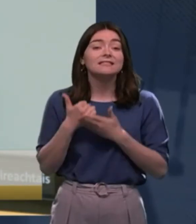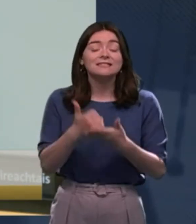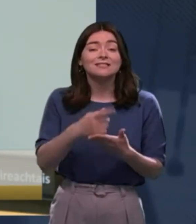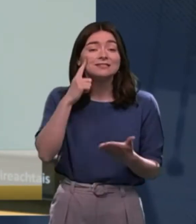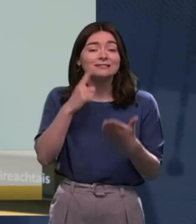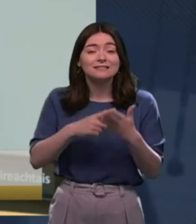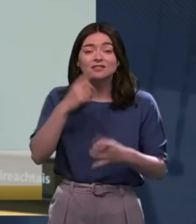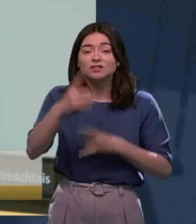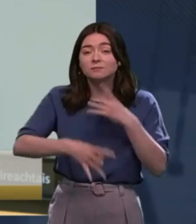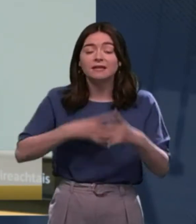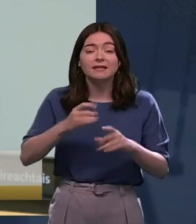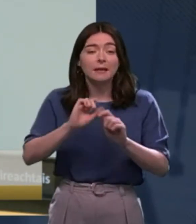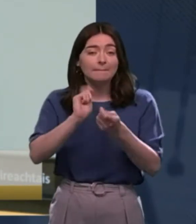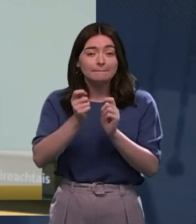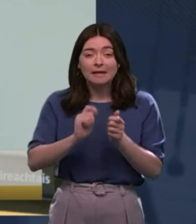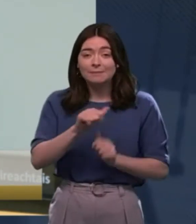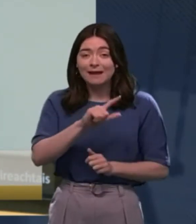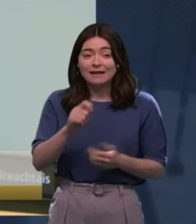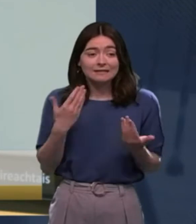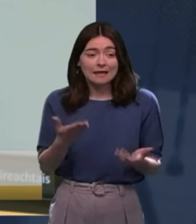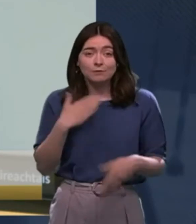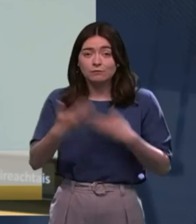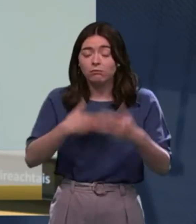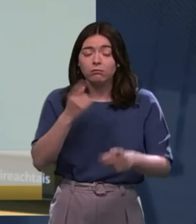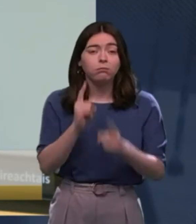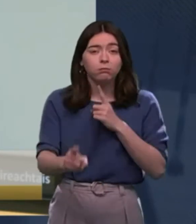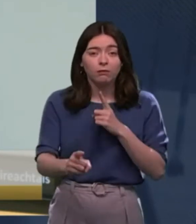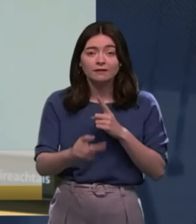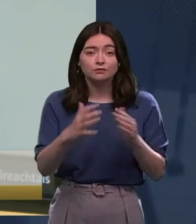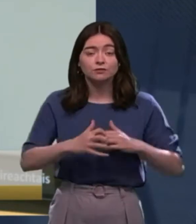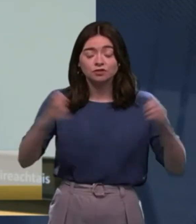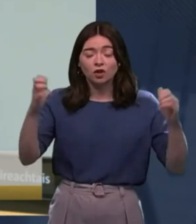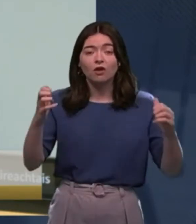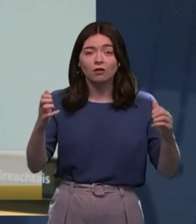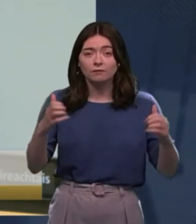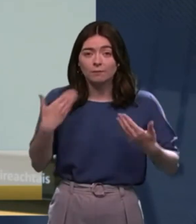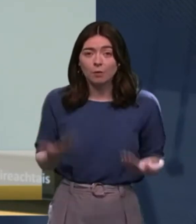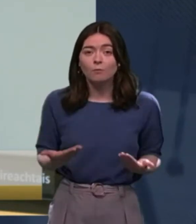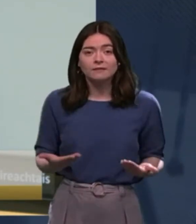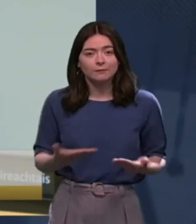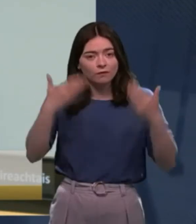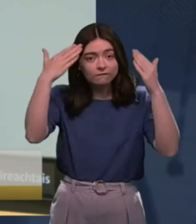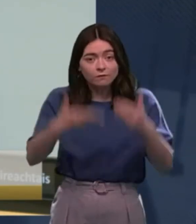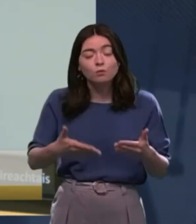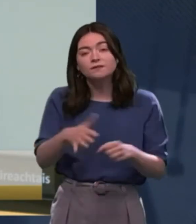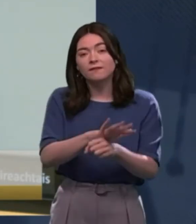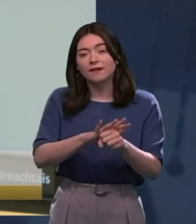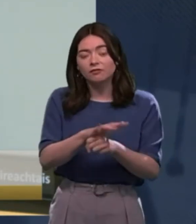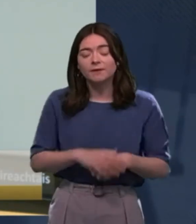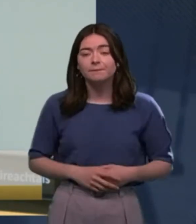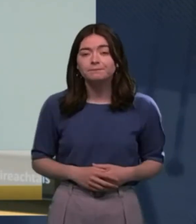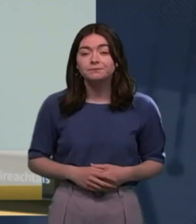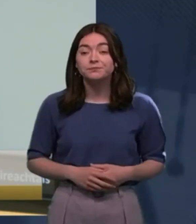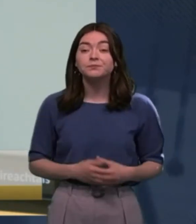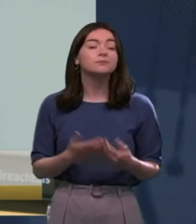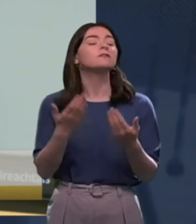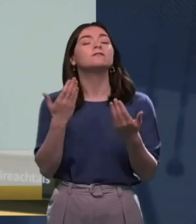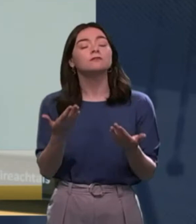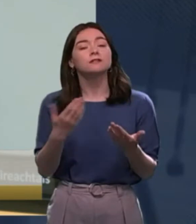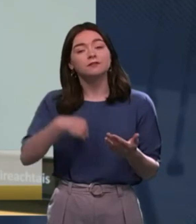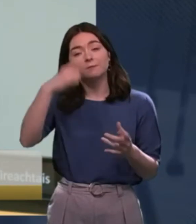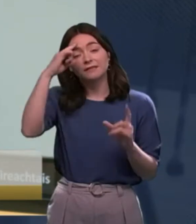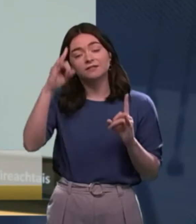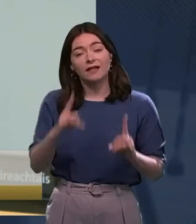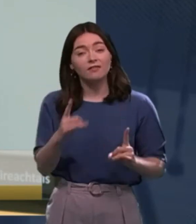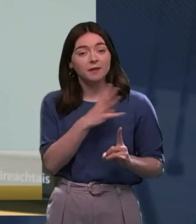act is being rushed through the door at the moment I will mainly focus my questions on that. So first I think mainly for the Mental Health Commission.